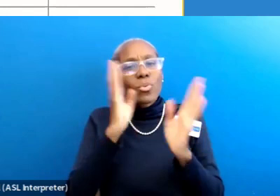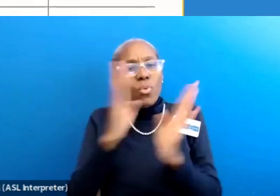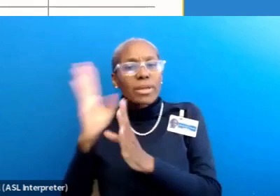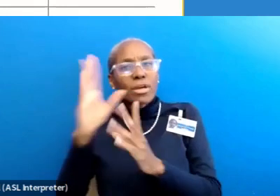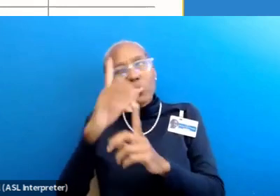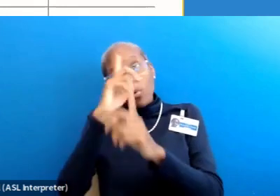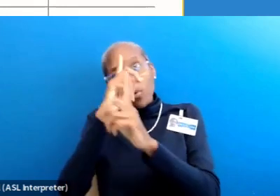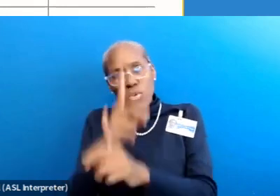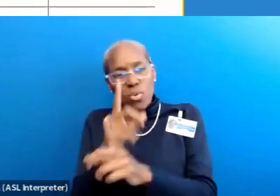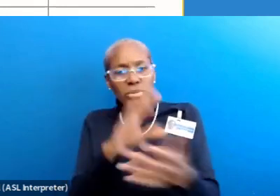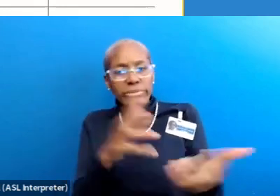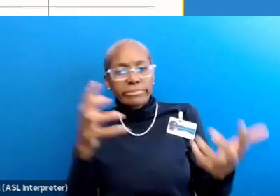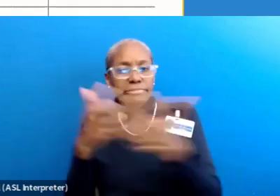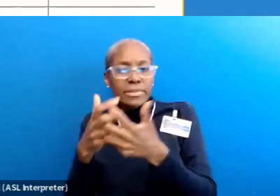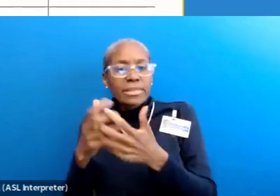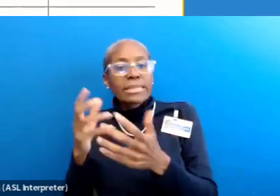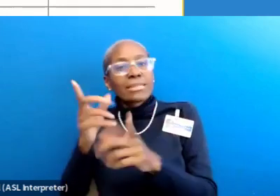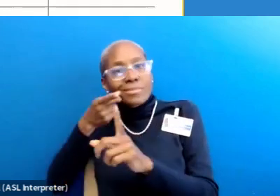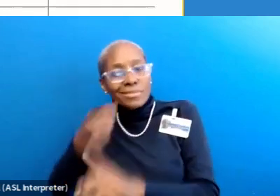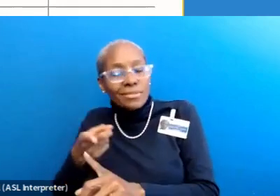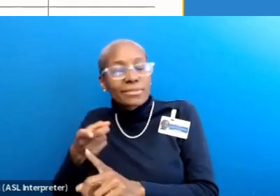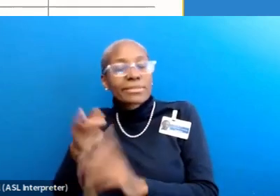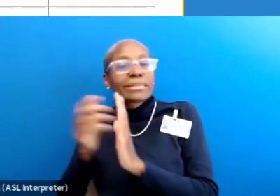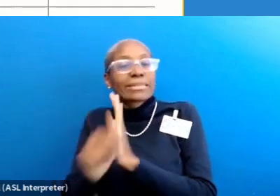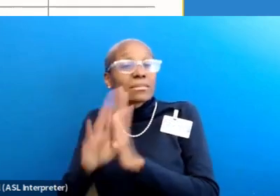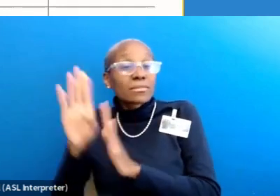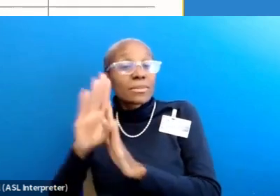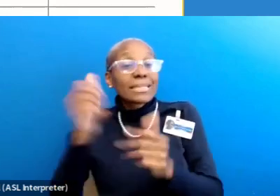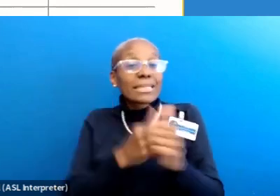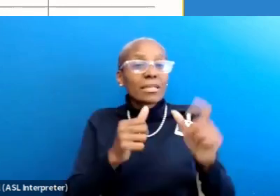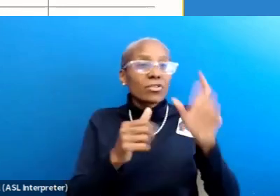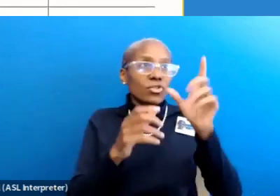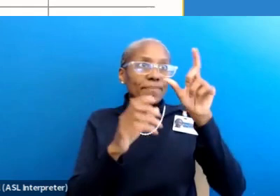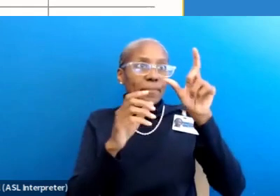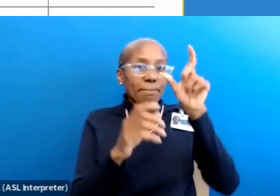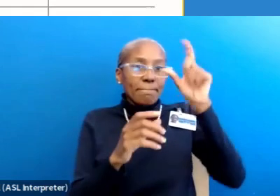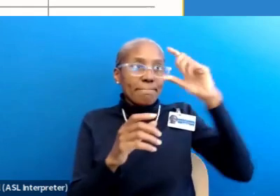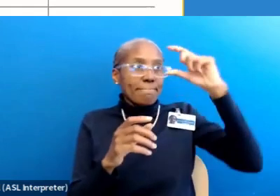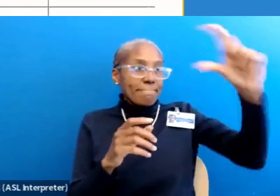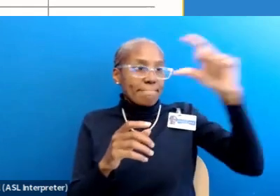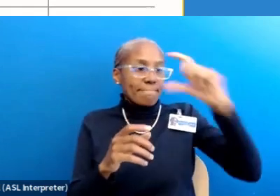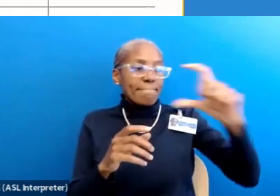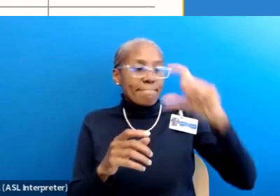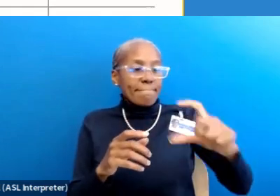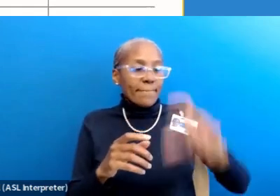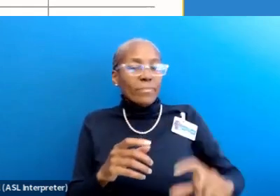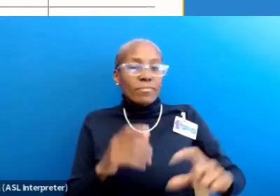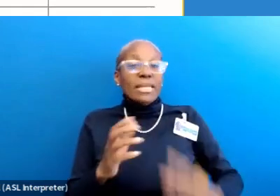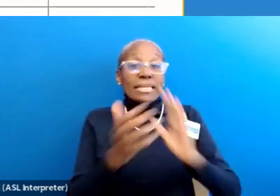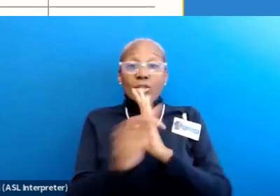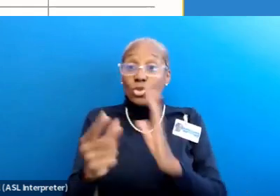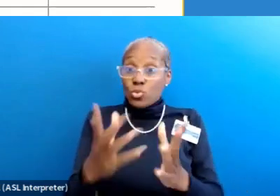around specific skill development. So for each competency or skill that you want to master, ask yourself,